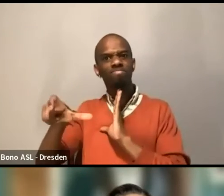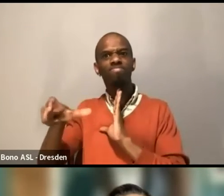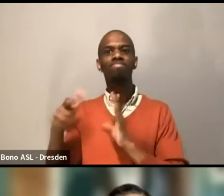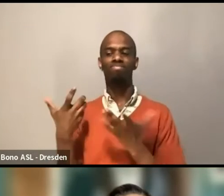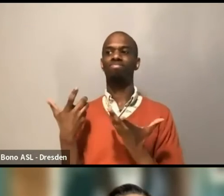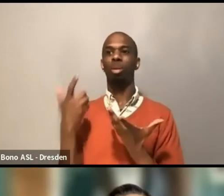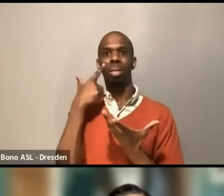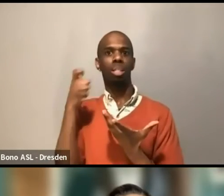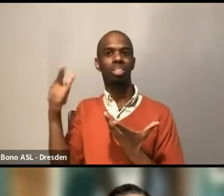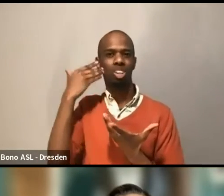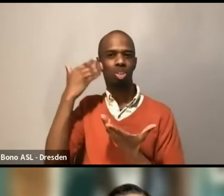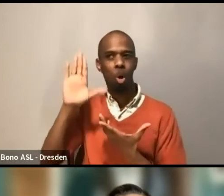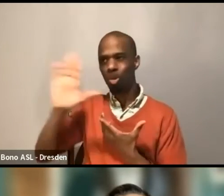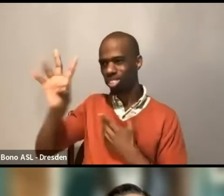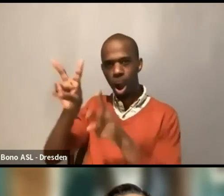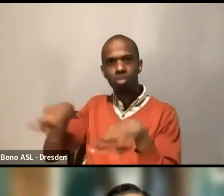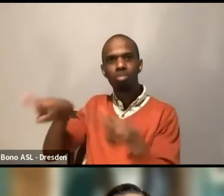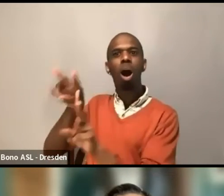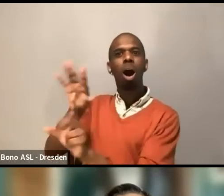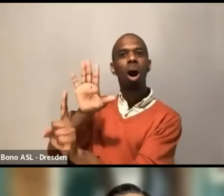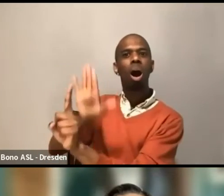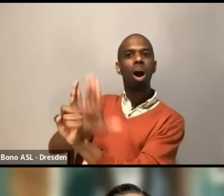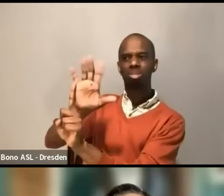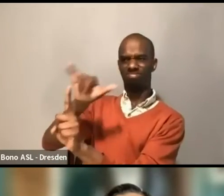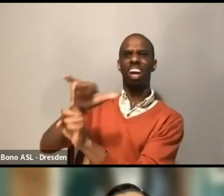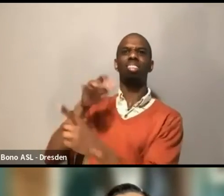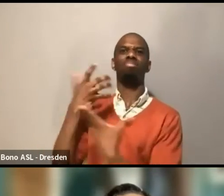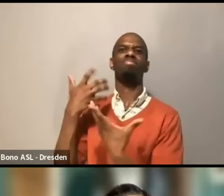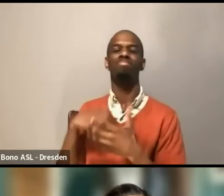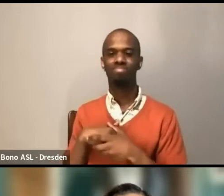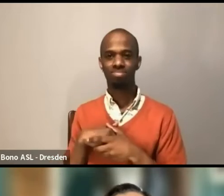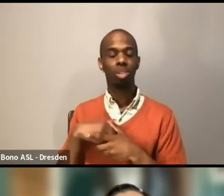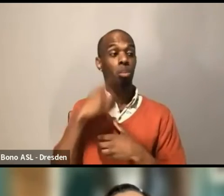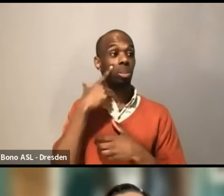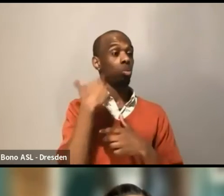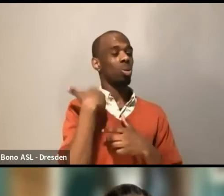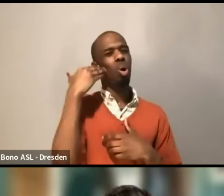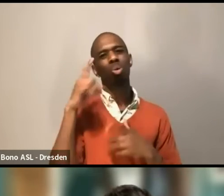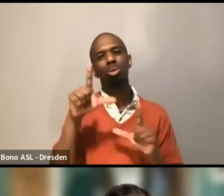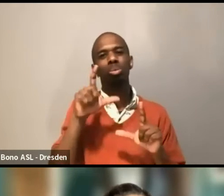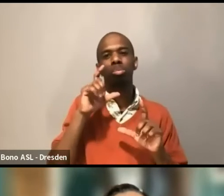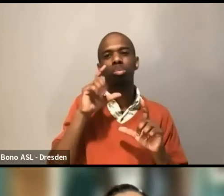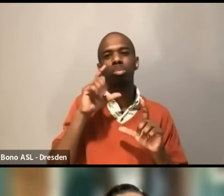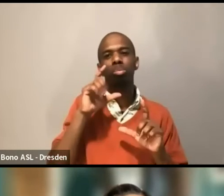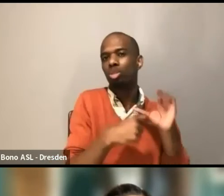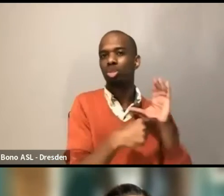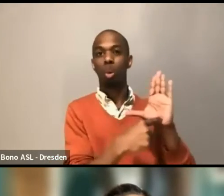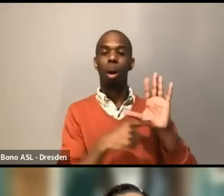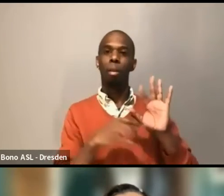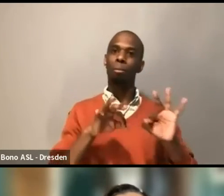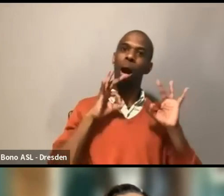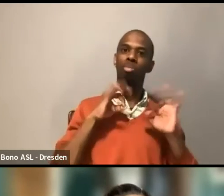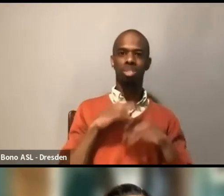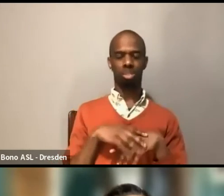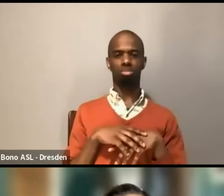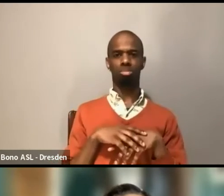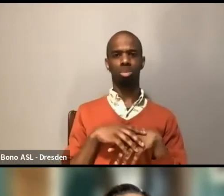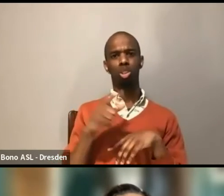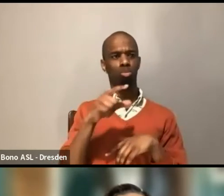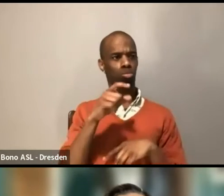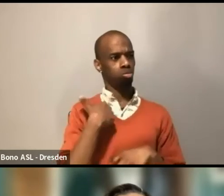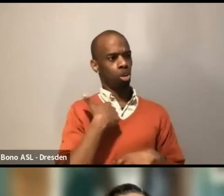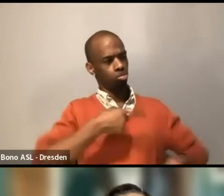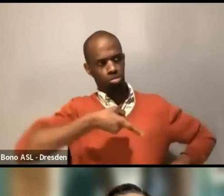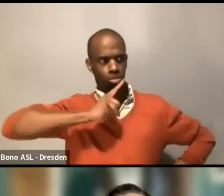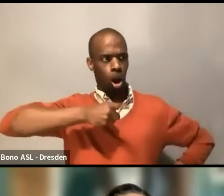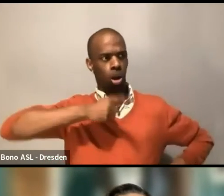and create it privately and then show it perfectly. That's a lot of white supremacy and oppressive structure behavior. What we're asking you to do